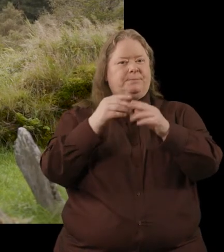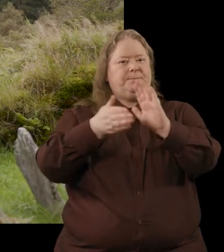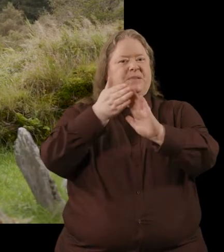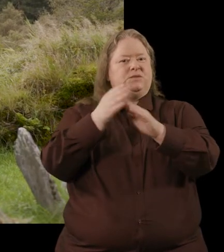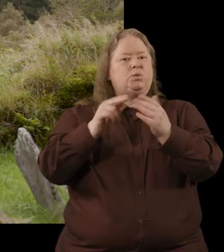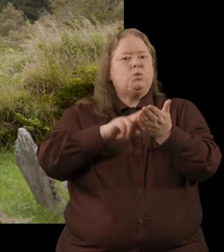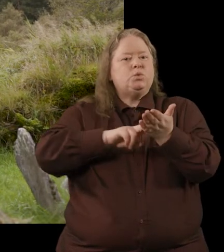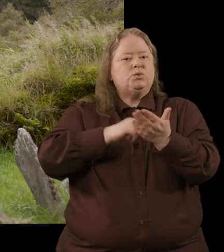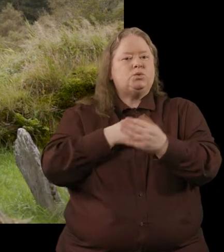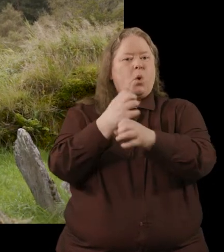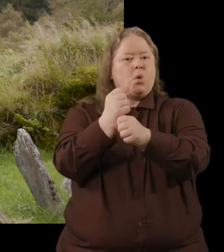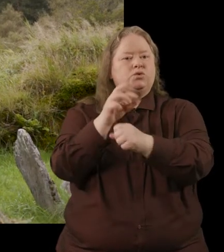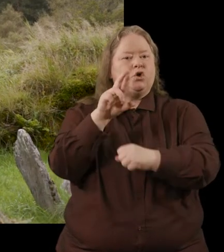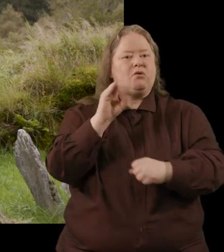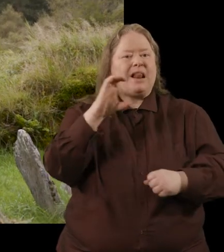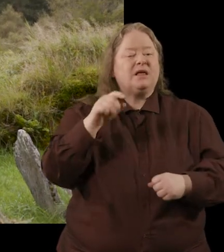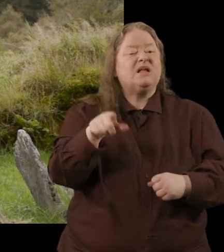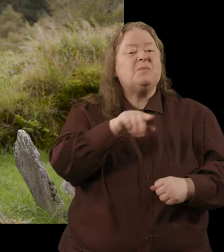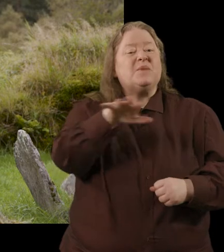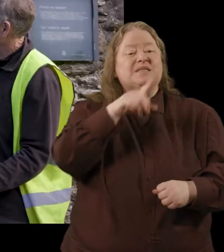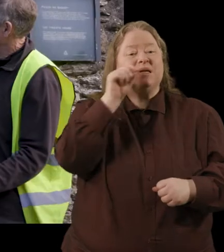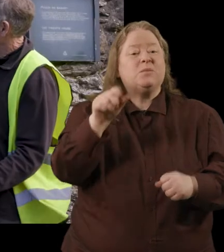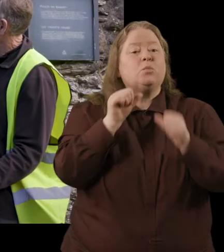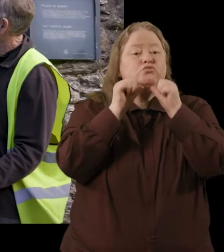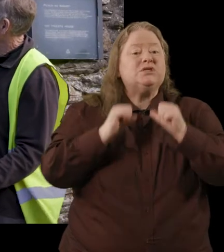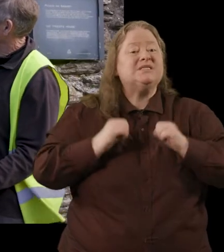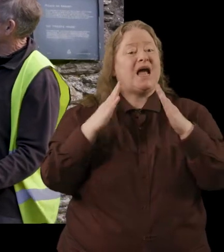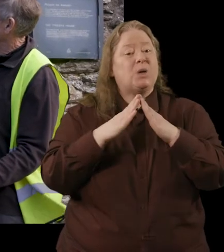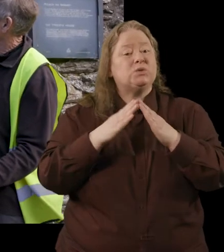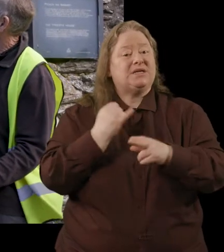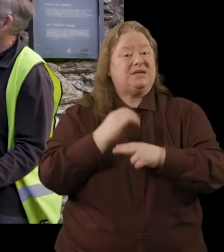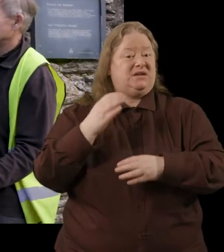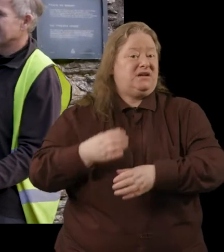to contain the relics, a place called the priest's house in Glendalough.